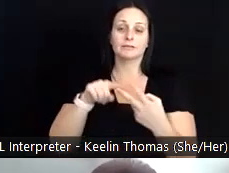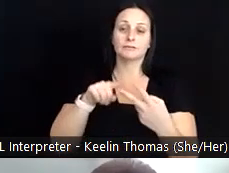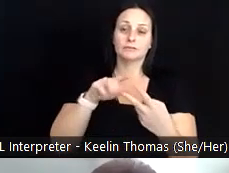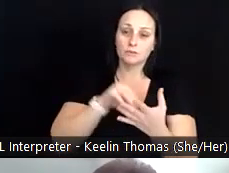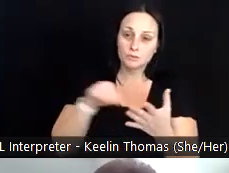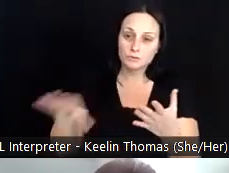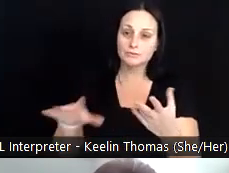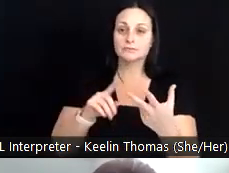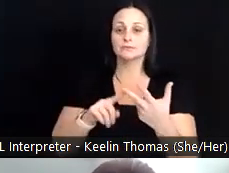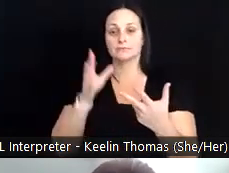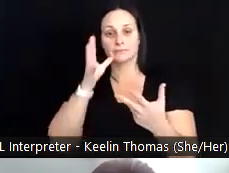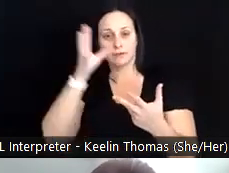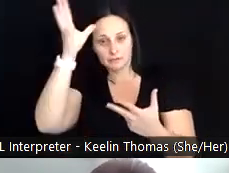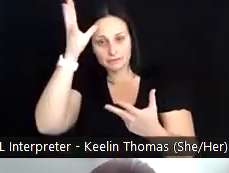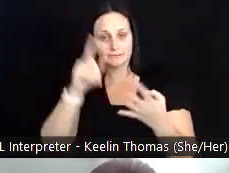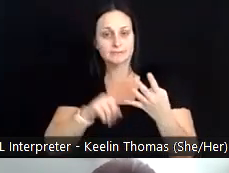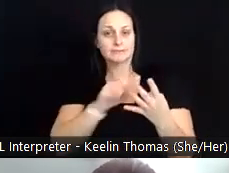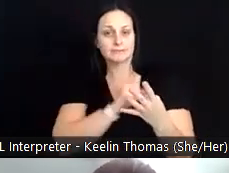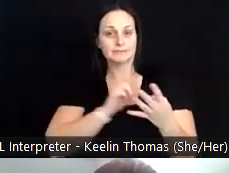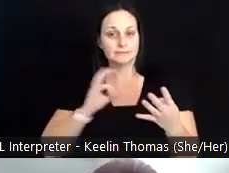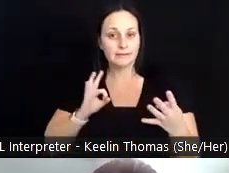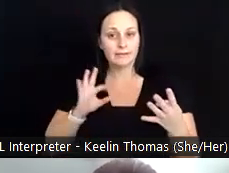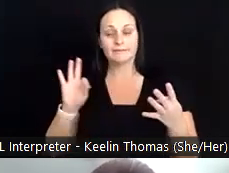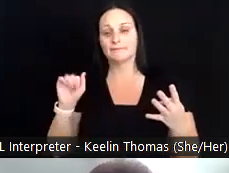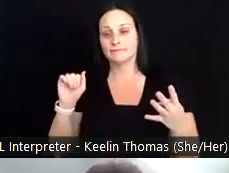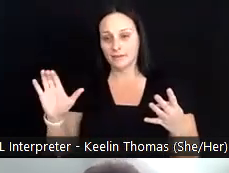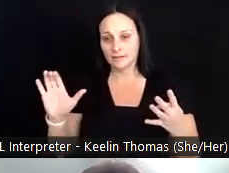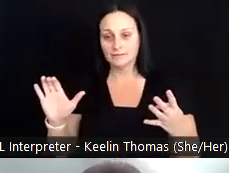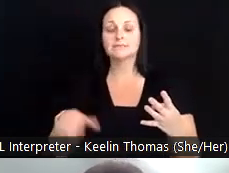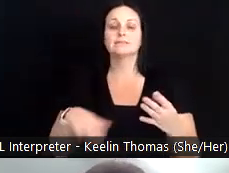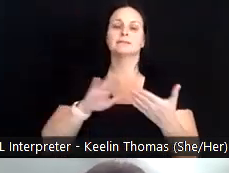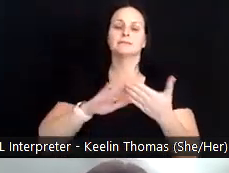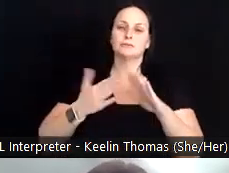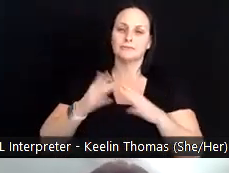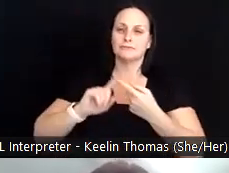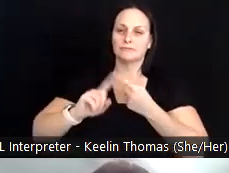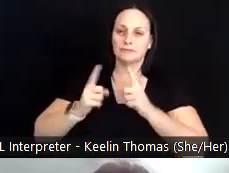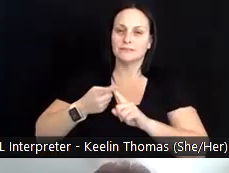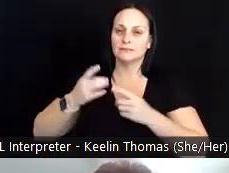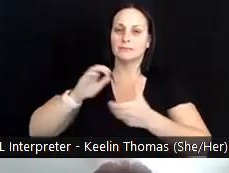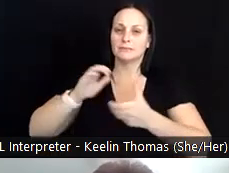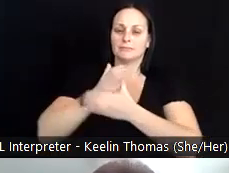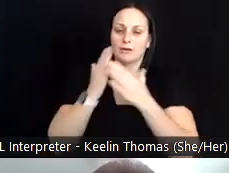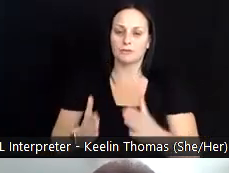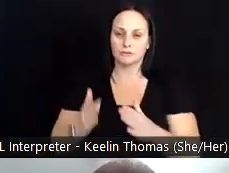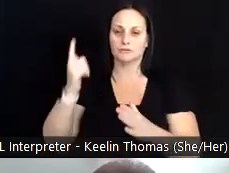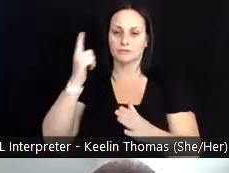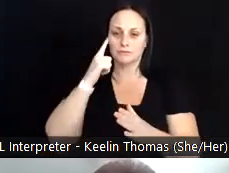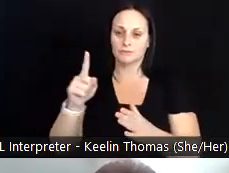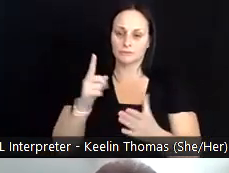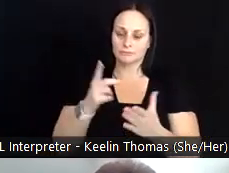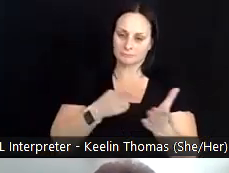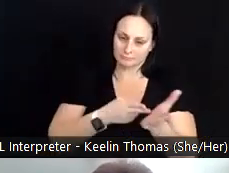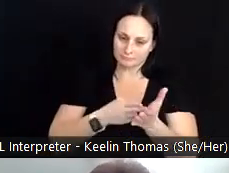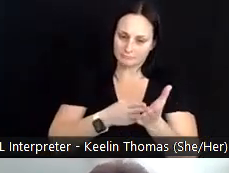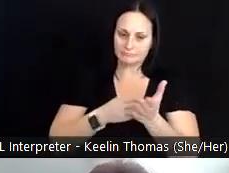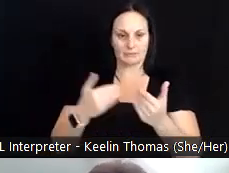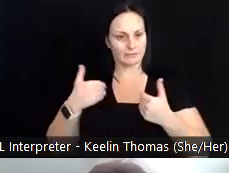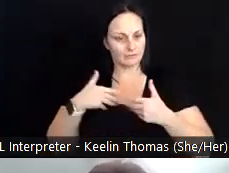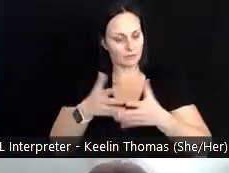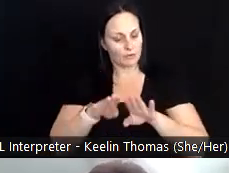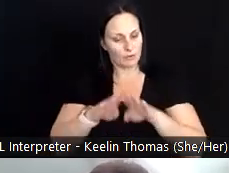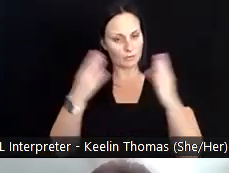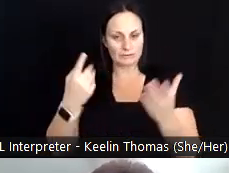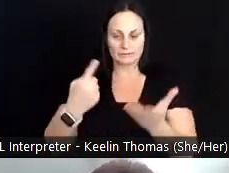parents, staff and faculty, and community friends and partners to enable respectful, open dialogue